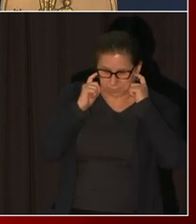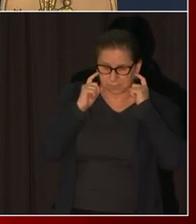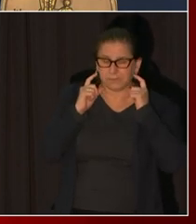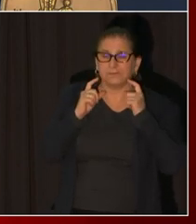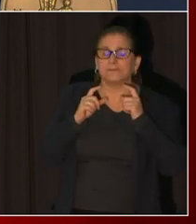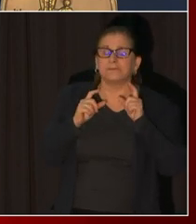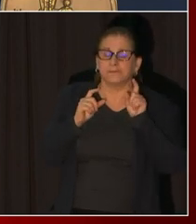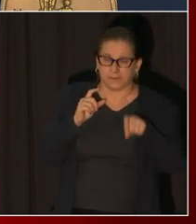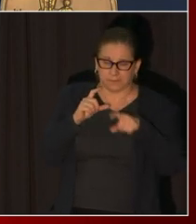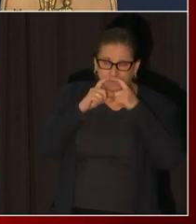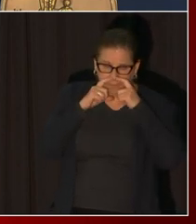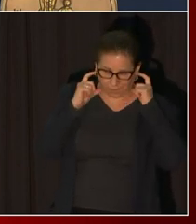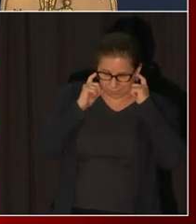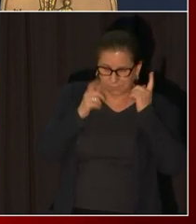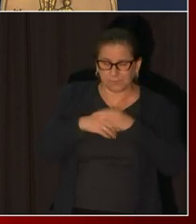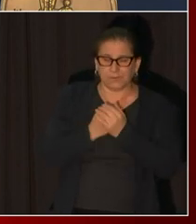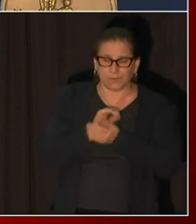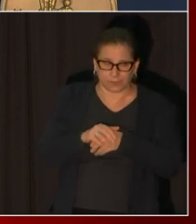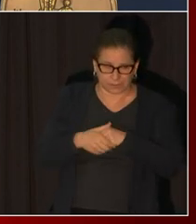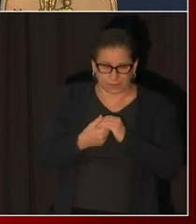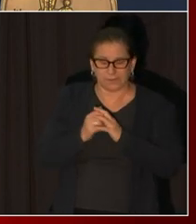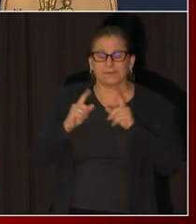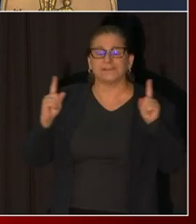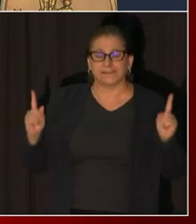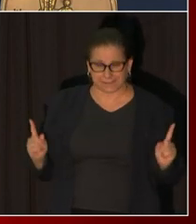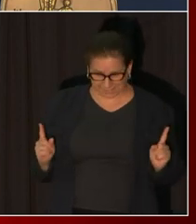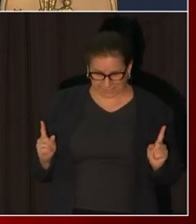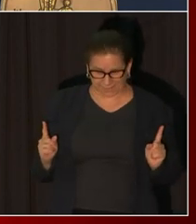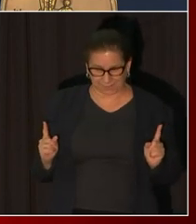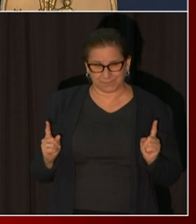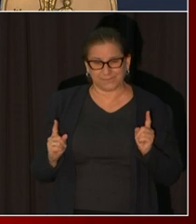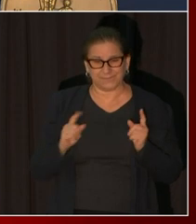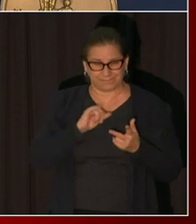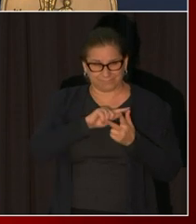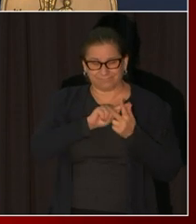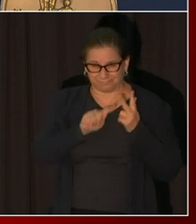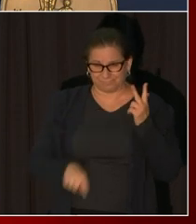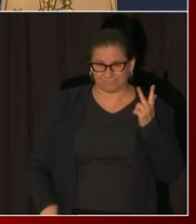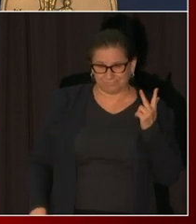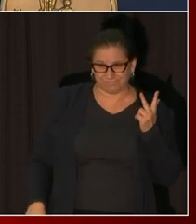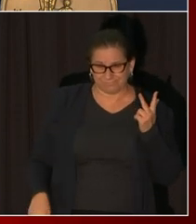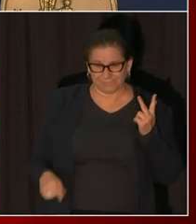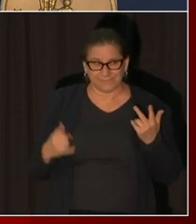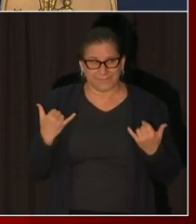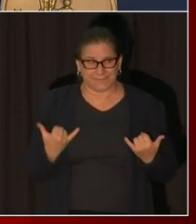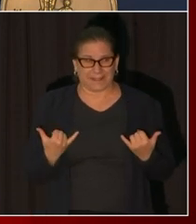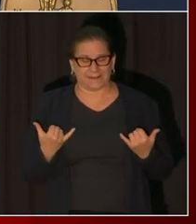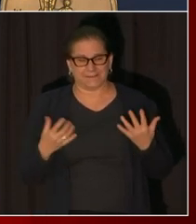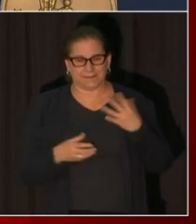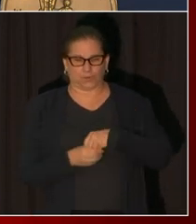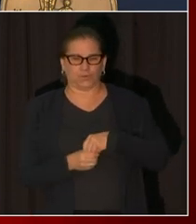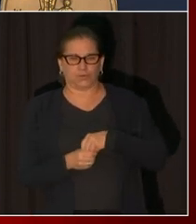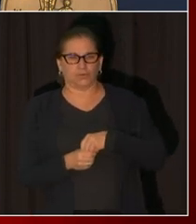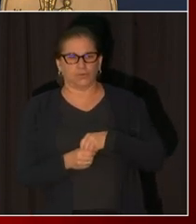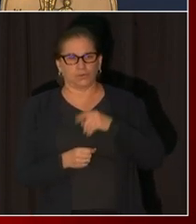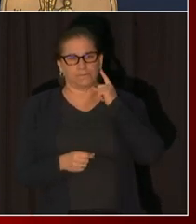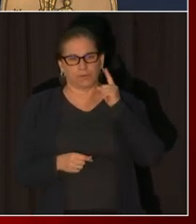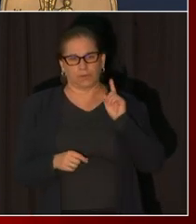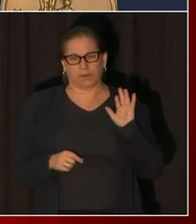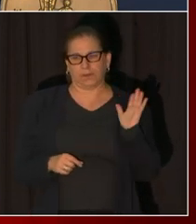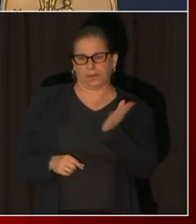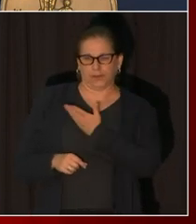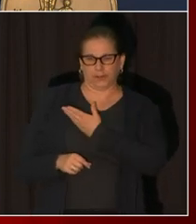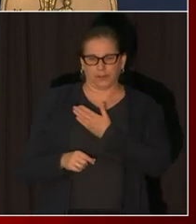So I should I should say more that we in I'm on slide five